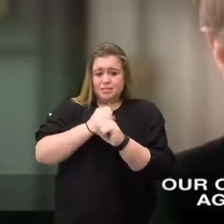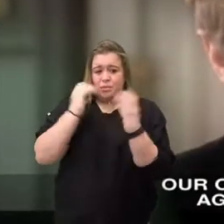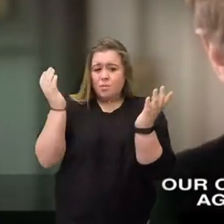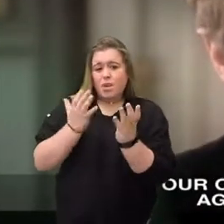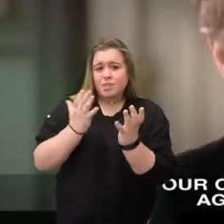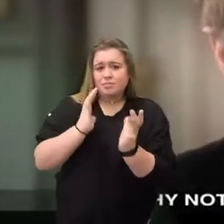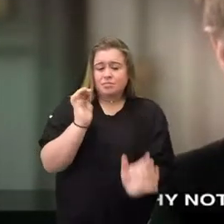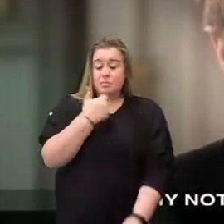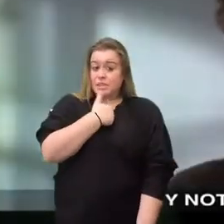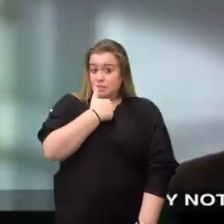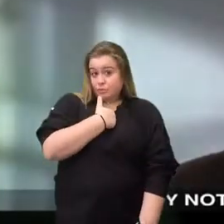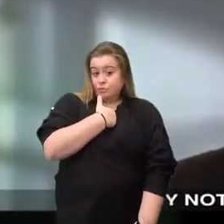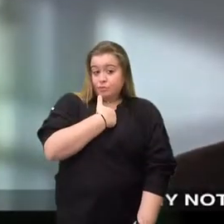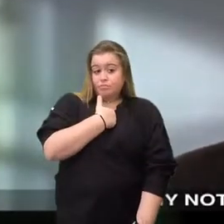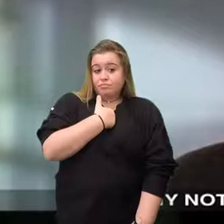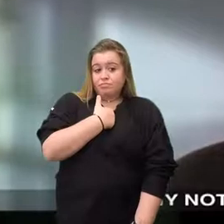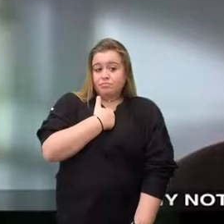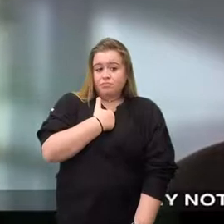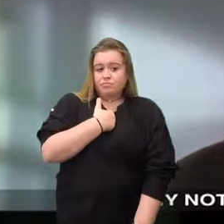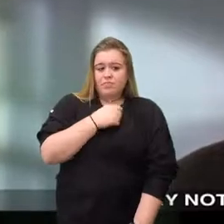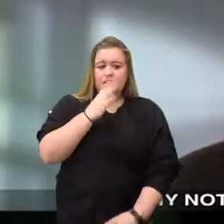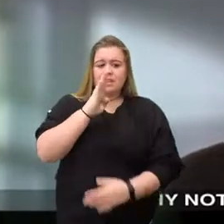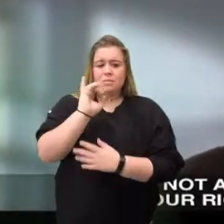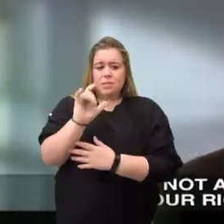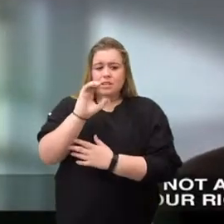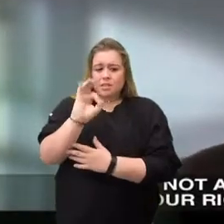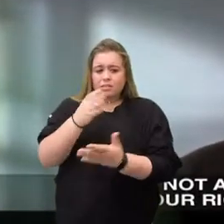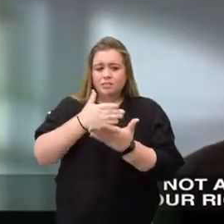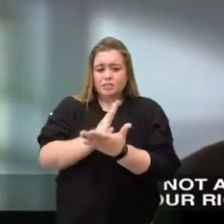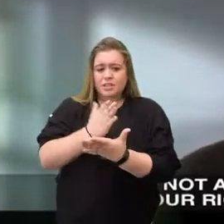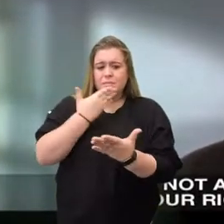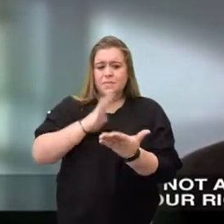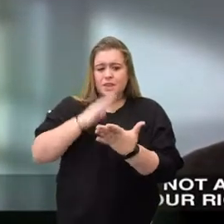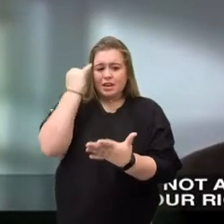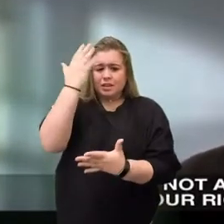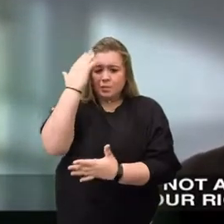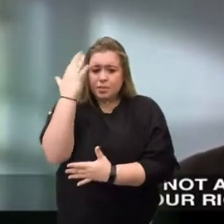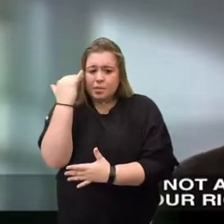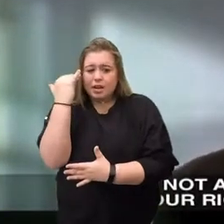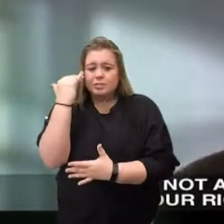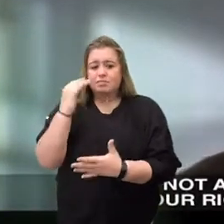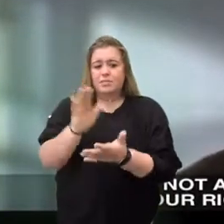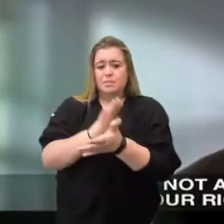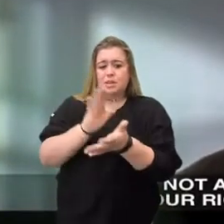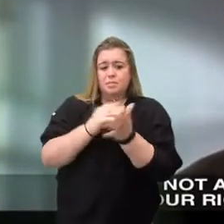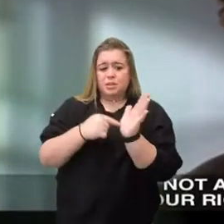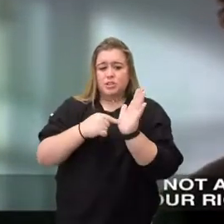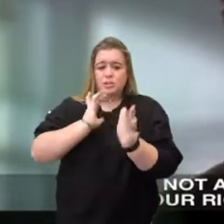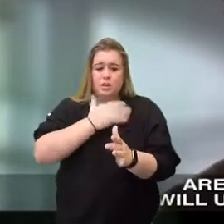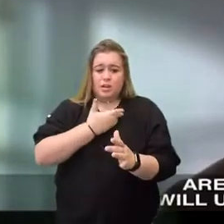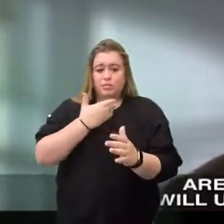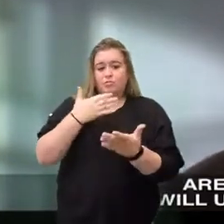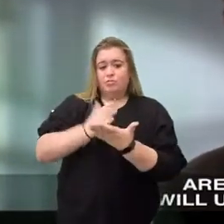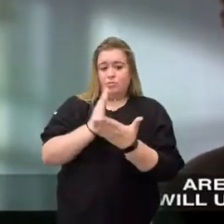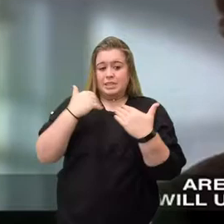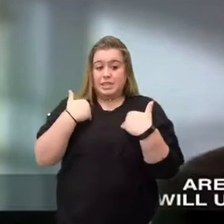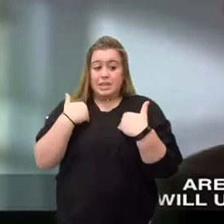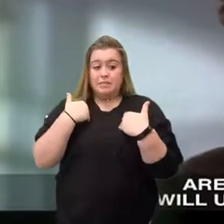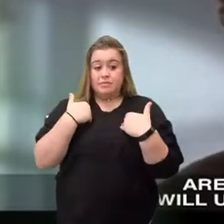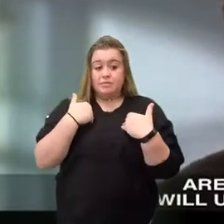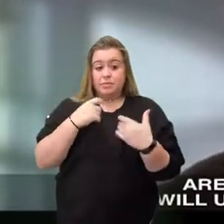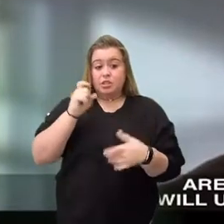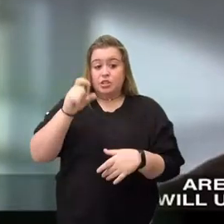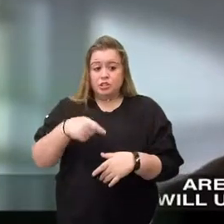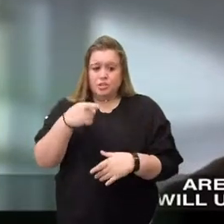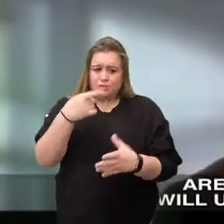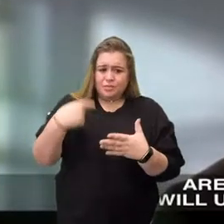ourselves? Why not have a bill of rights? Why not a short document saying our rights are preserved? Are you worried that it